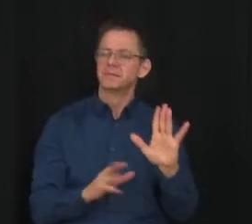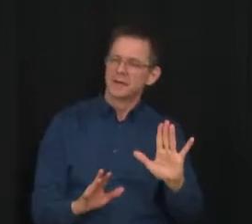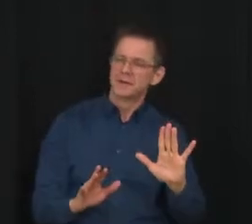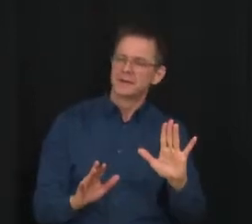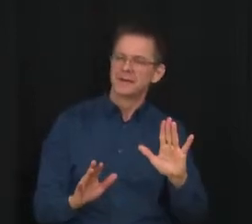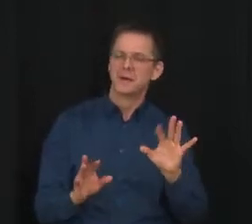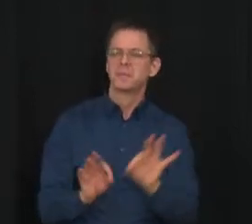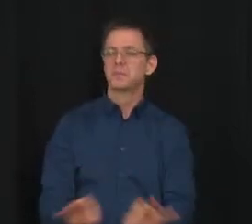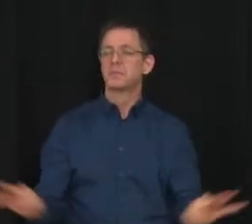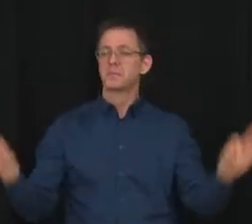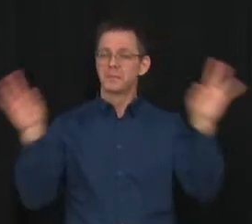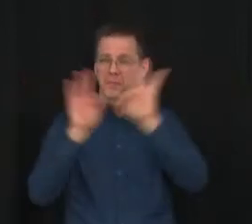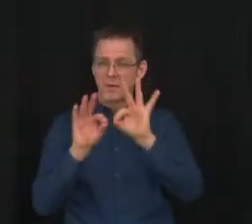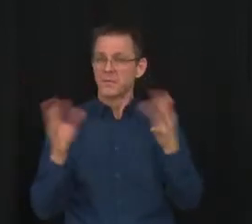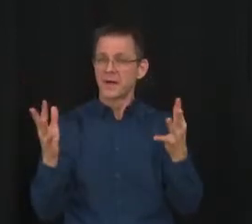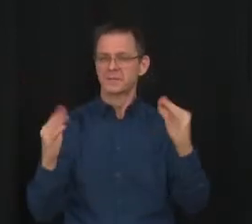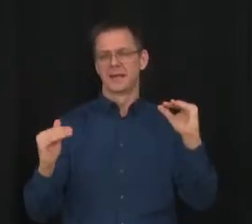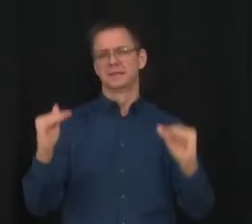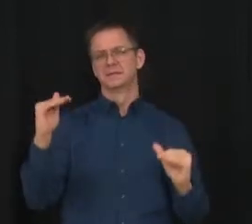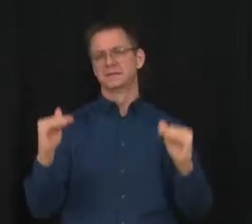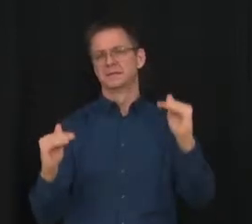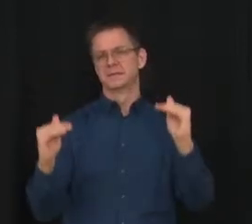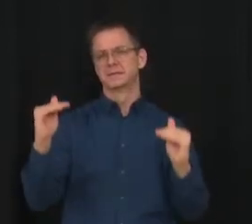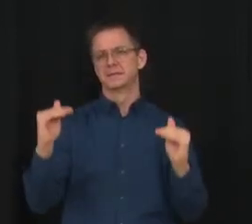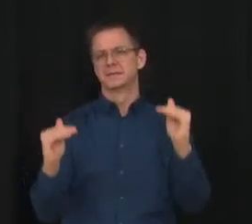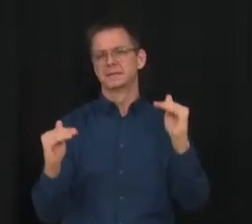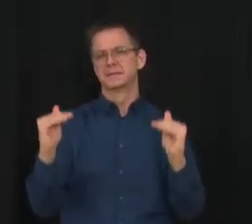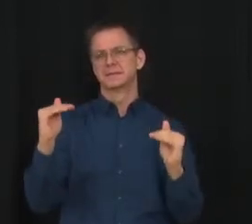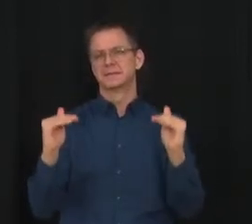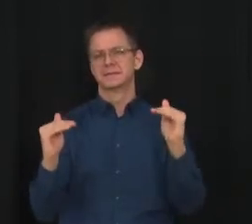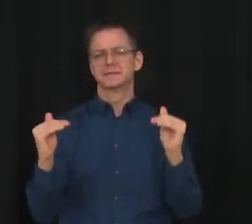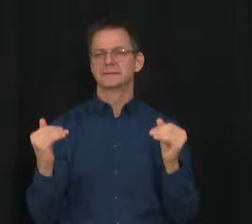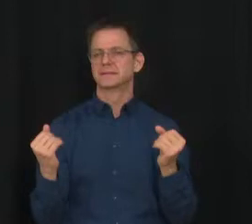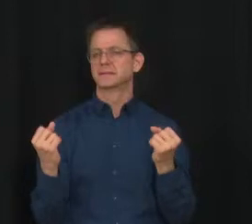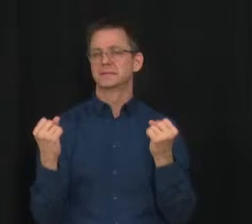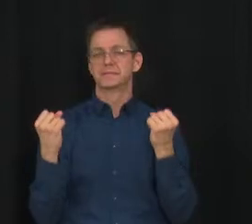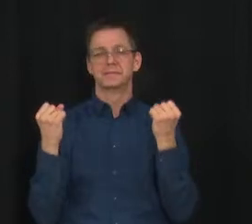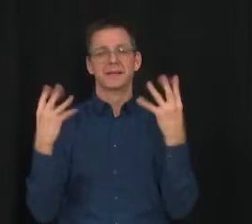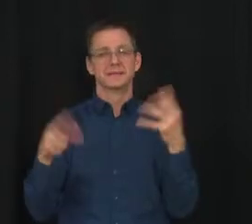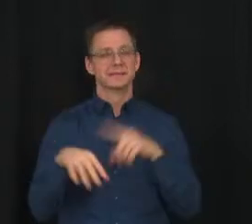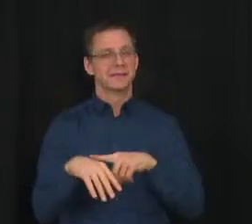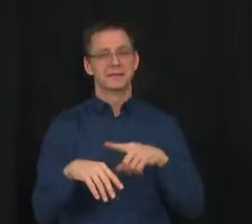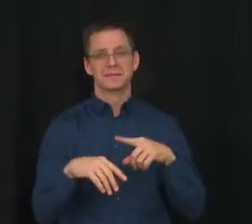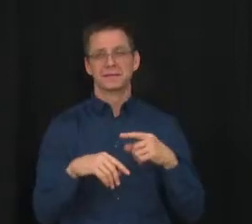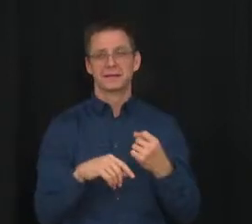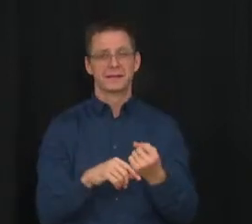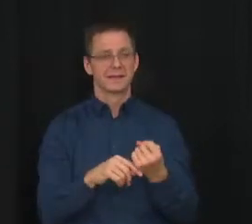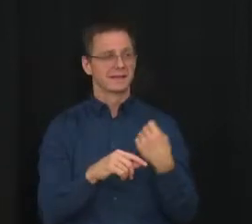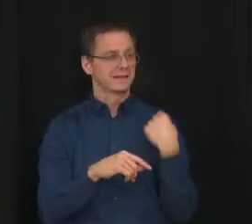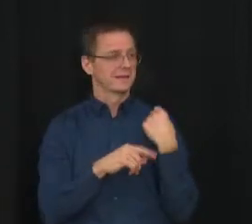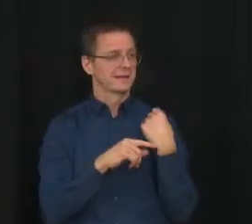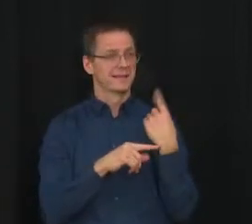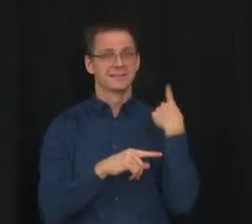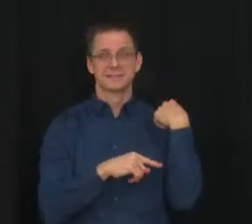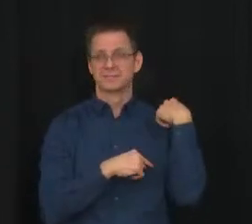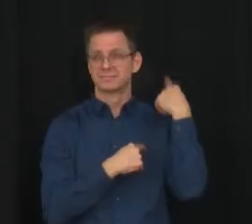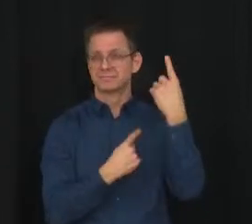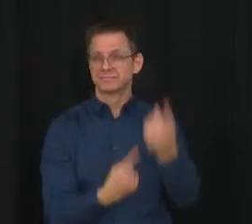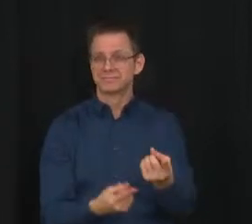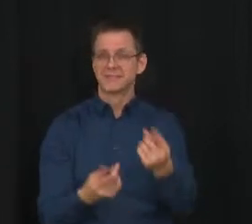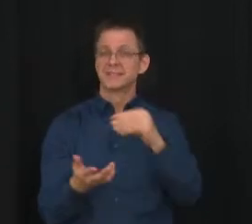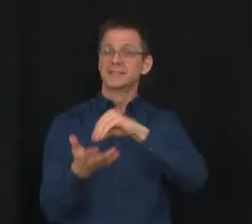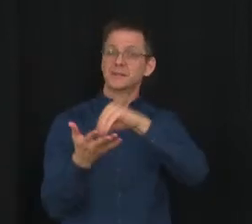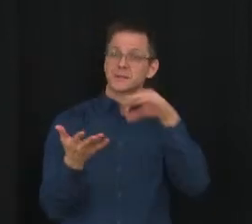significant numbers of times over the last year, even though we've tried to keep it minimal. So again, this is giving us that